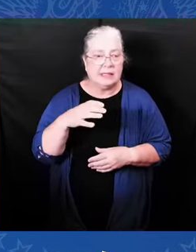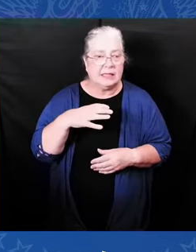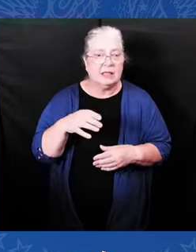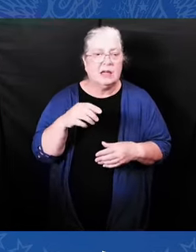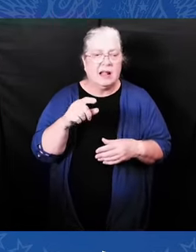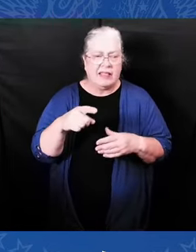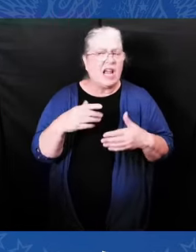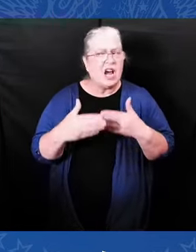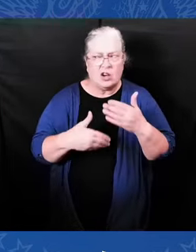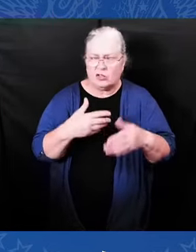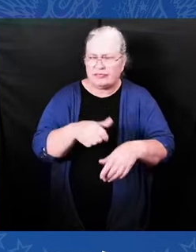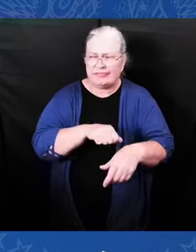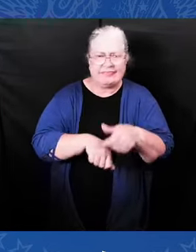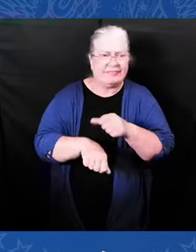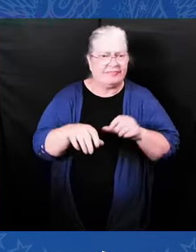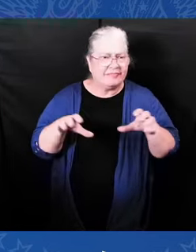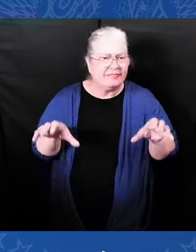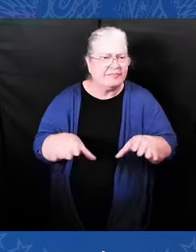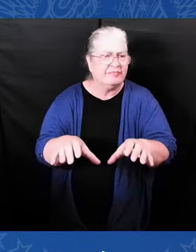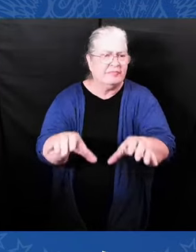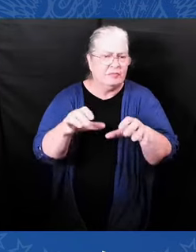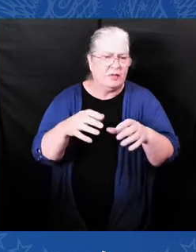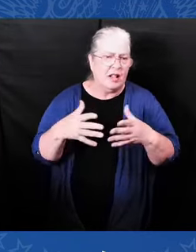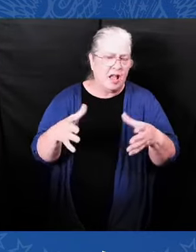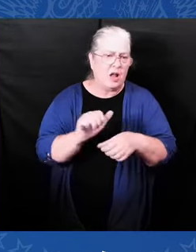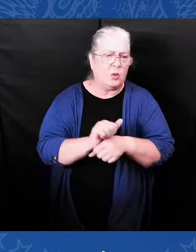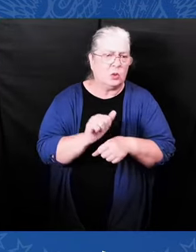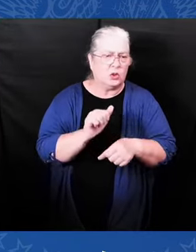United States combined — more than every one.